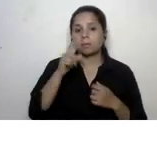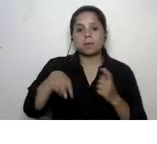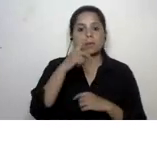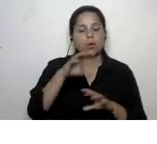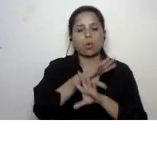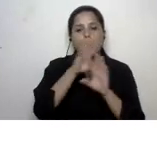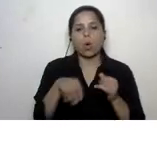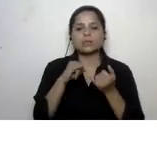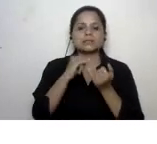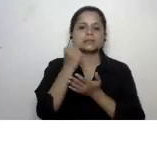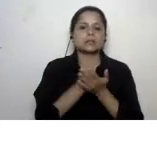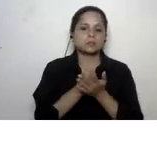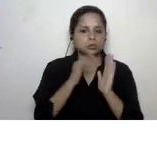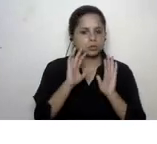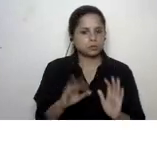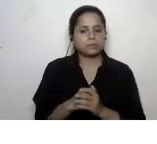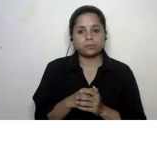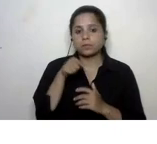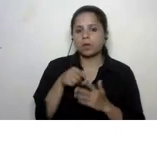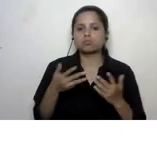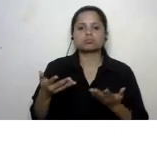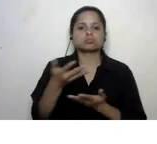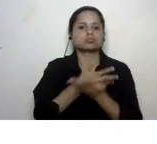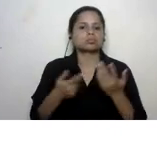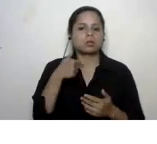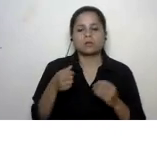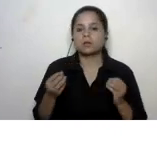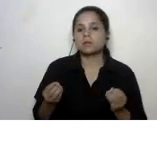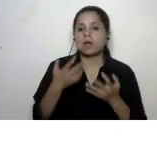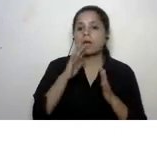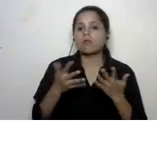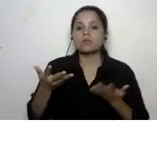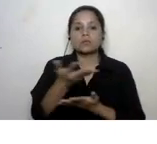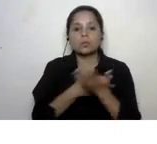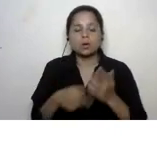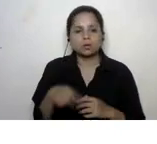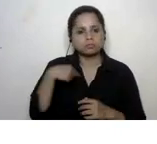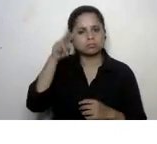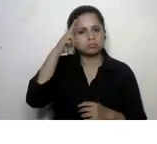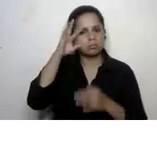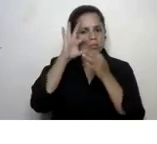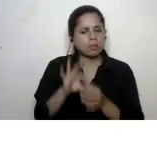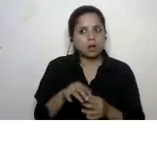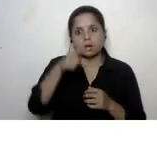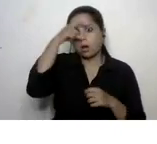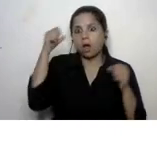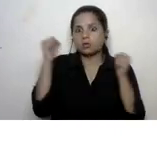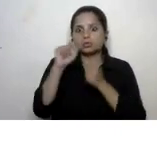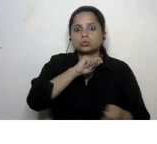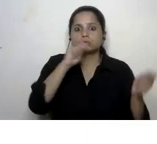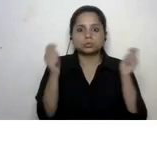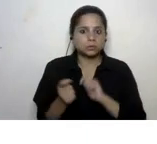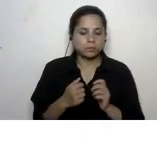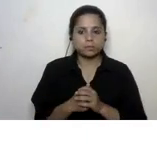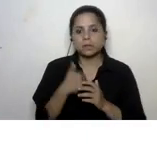subjects so here there is a discussion first of all we start with a discussion on concerns about climate change then we go